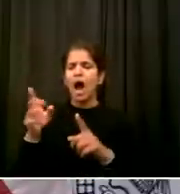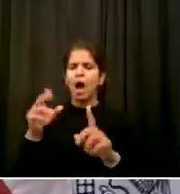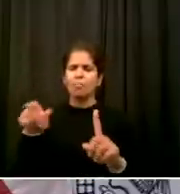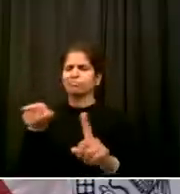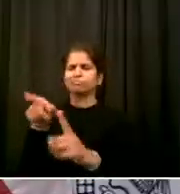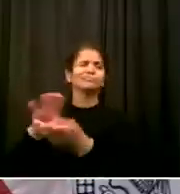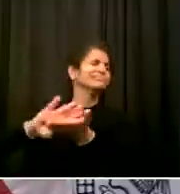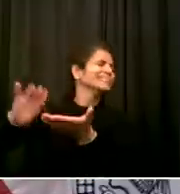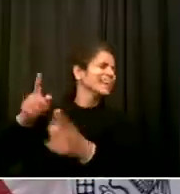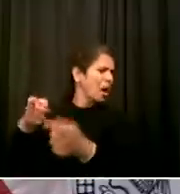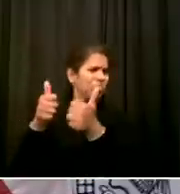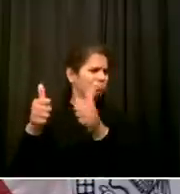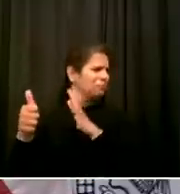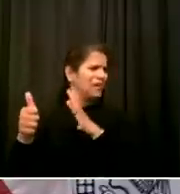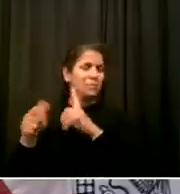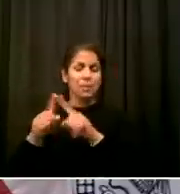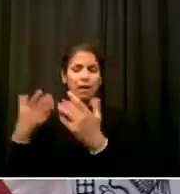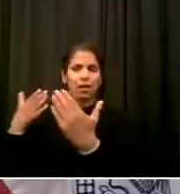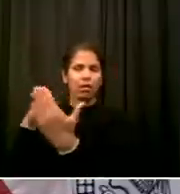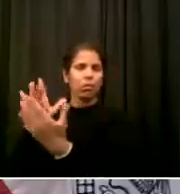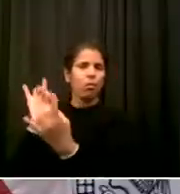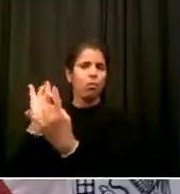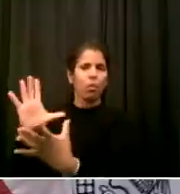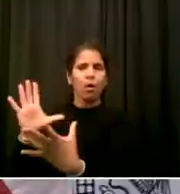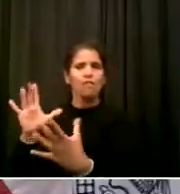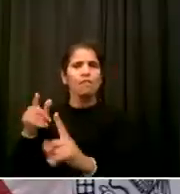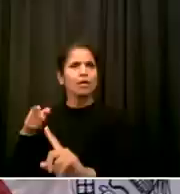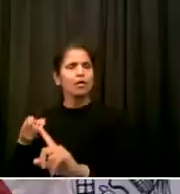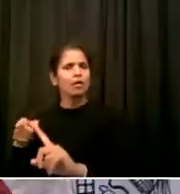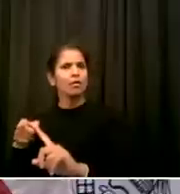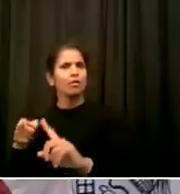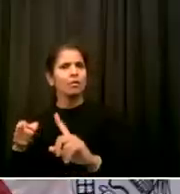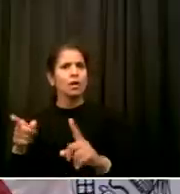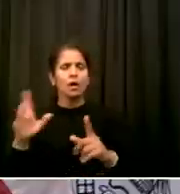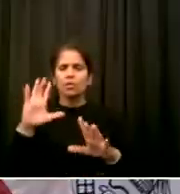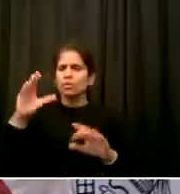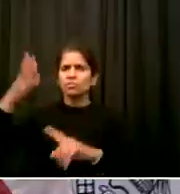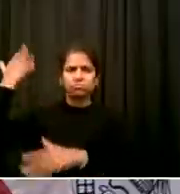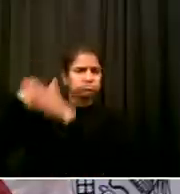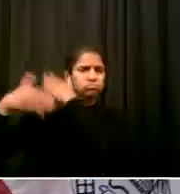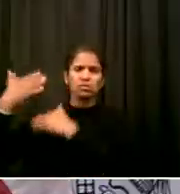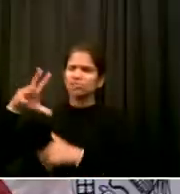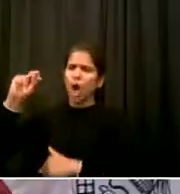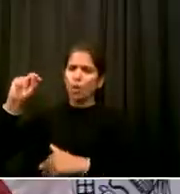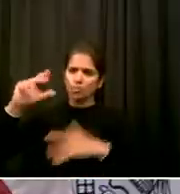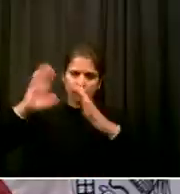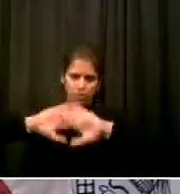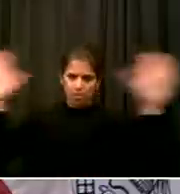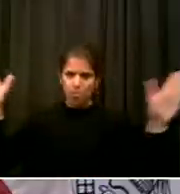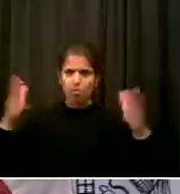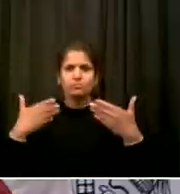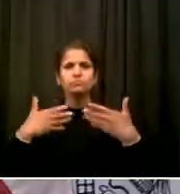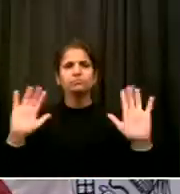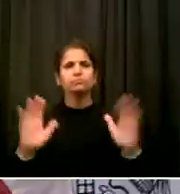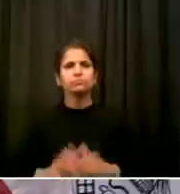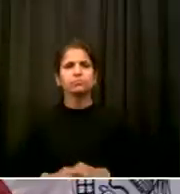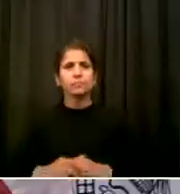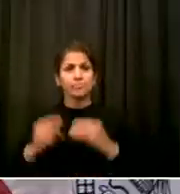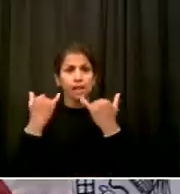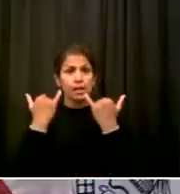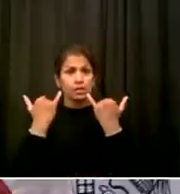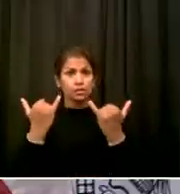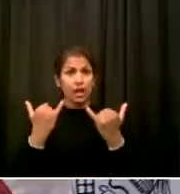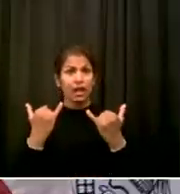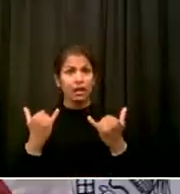is a day for examination and shining a light and it's a holiday that in fact millions and millions of Americans don't even